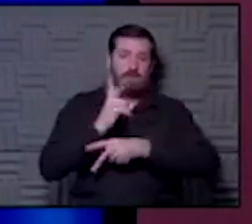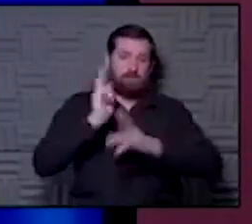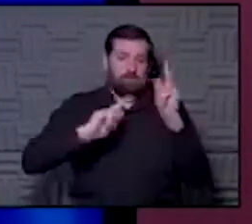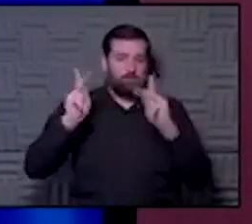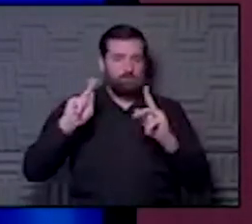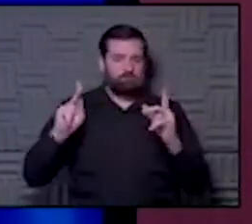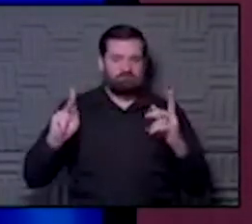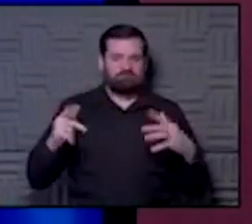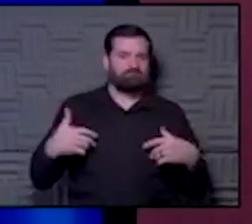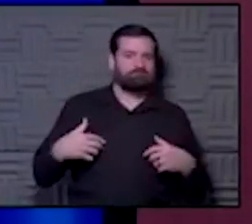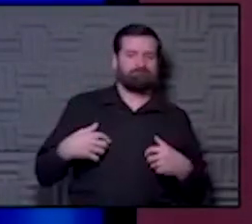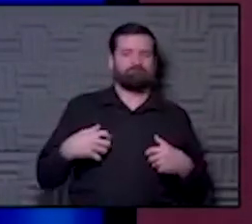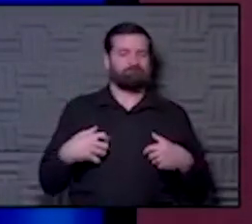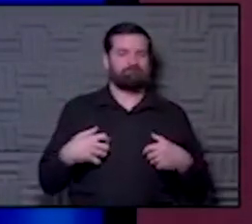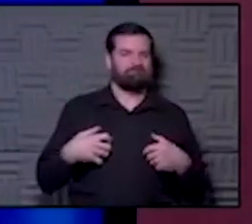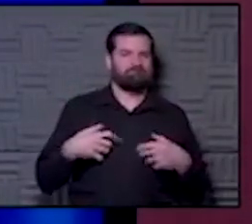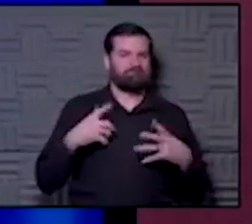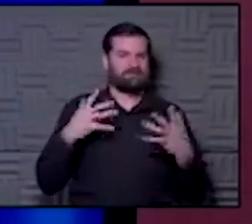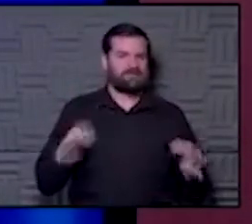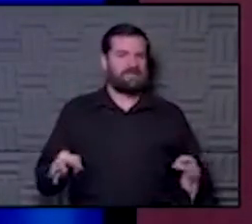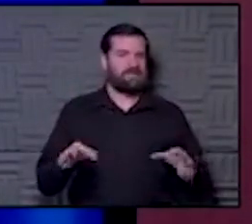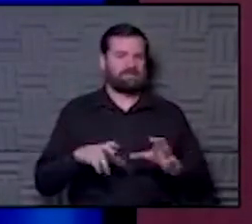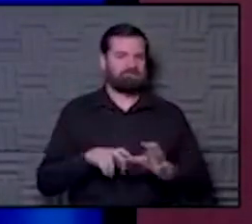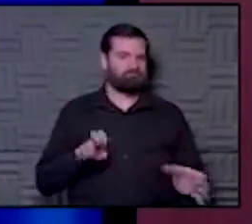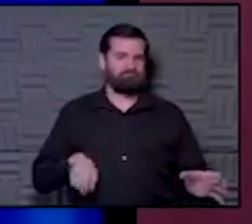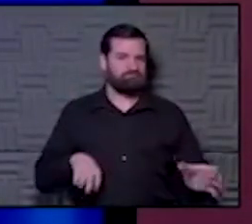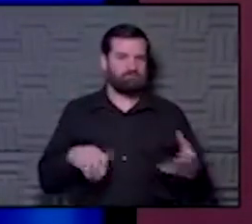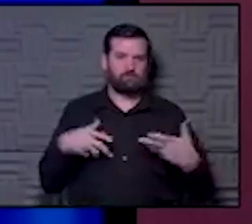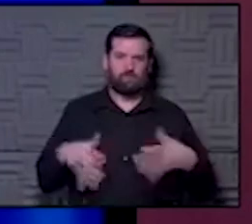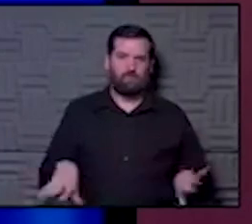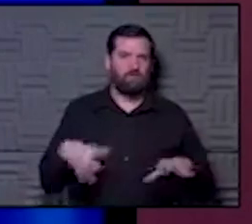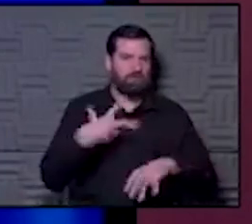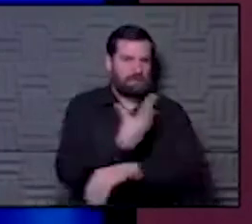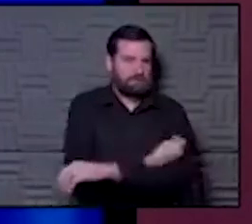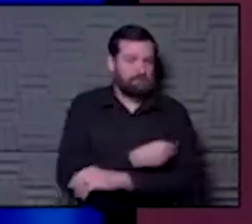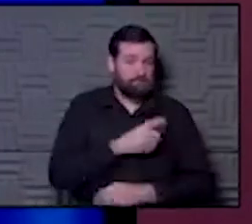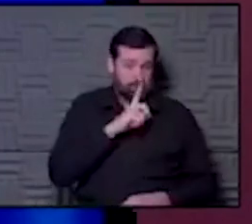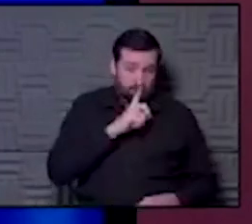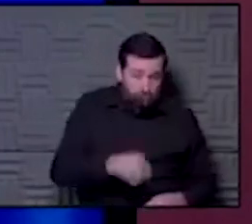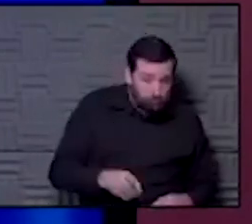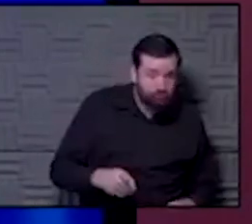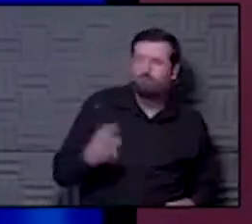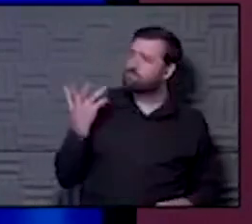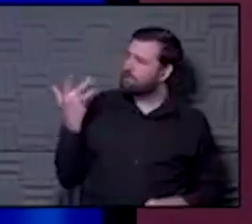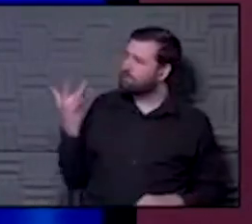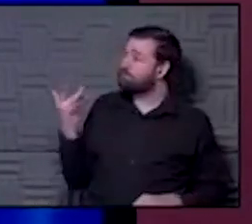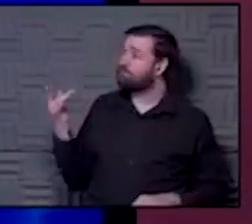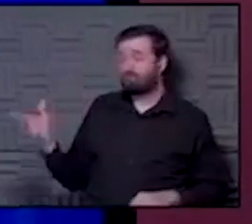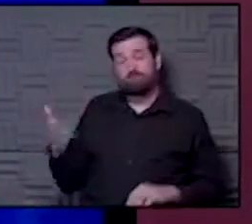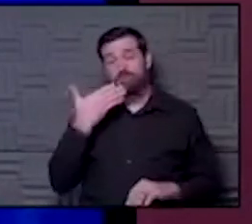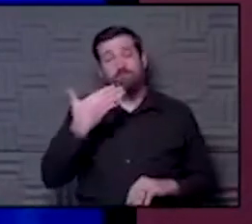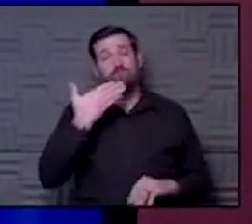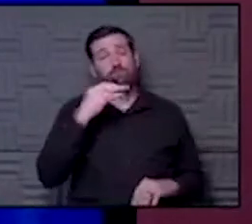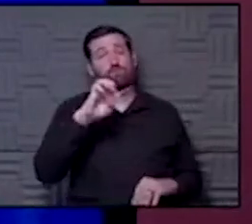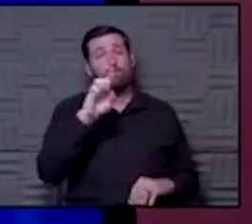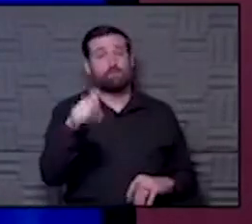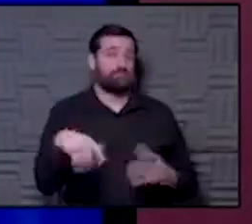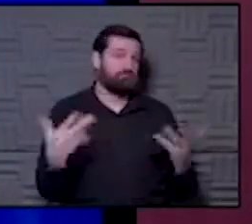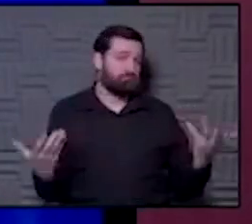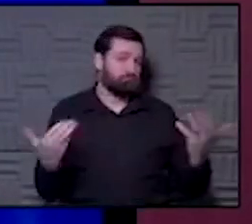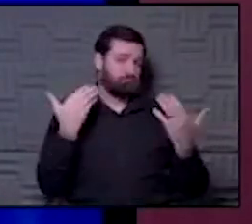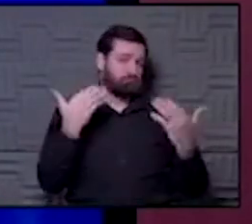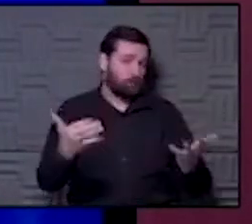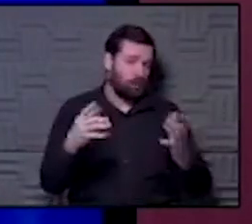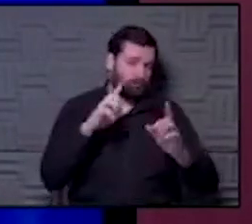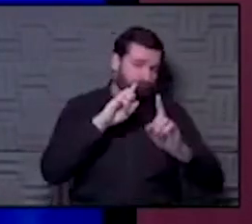opting out of the vaccine. Is that true and why? You know, that's a great question. And let's just answer it head